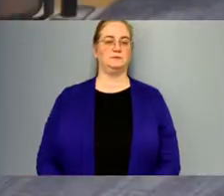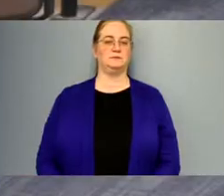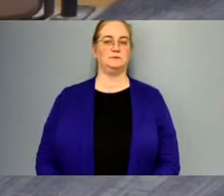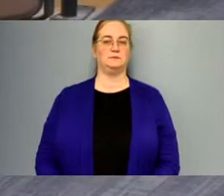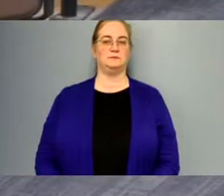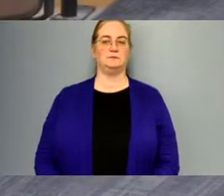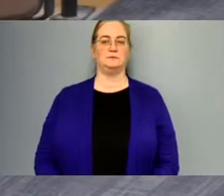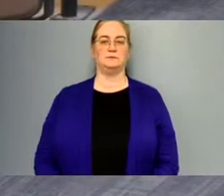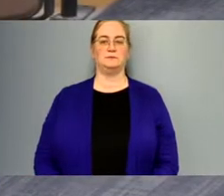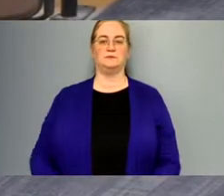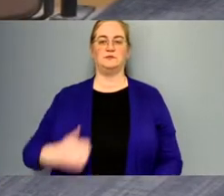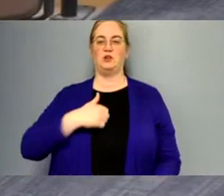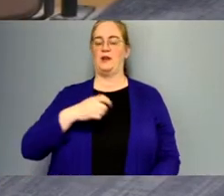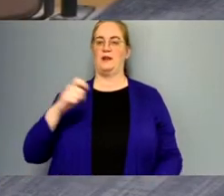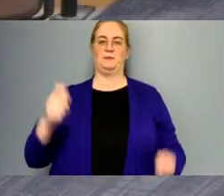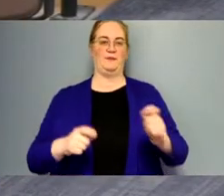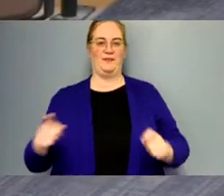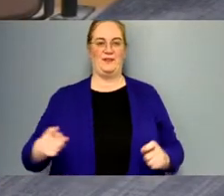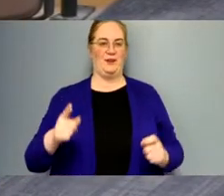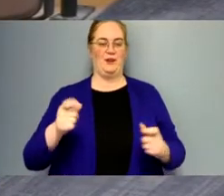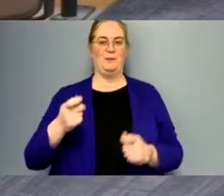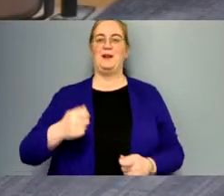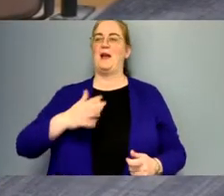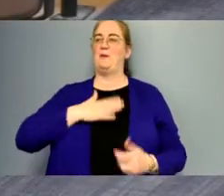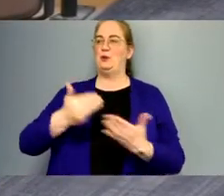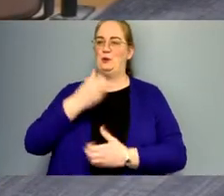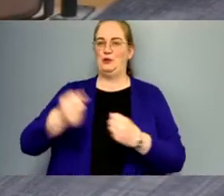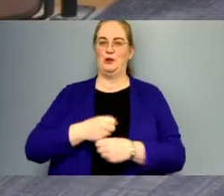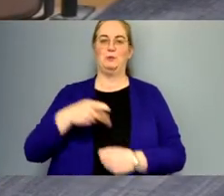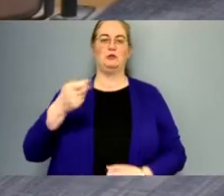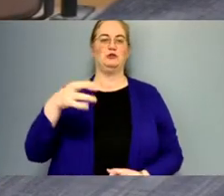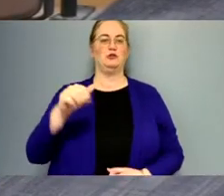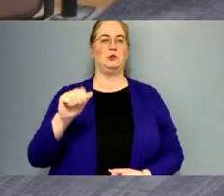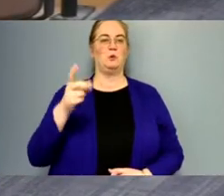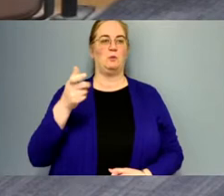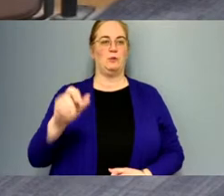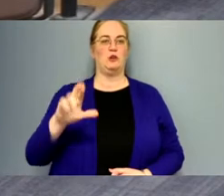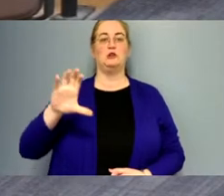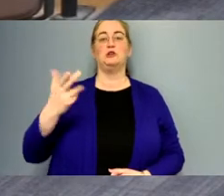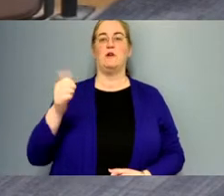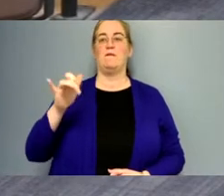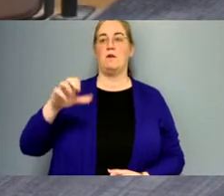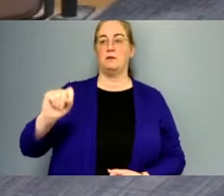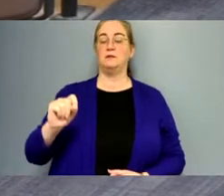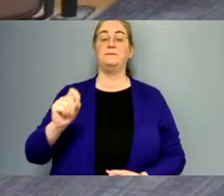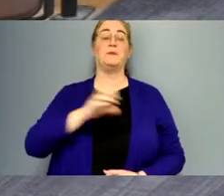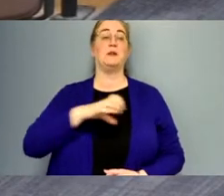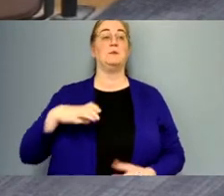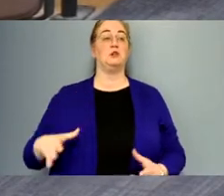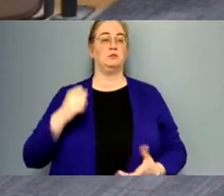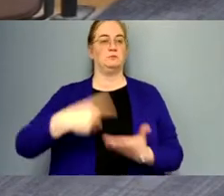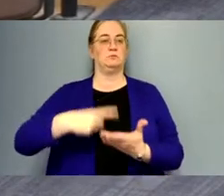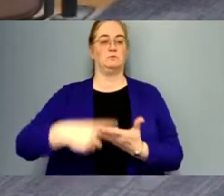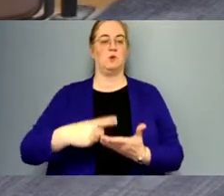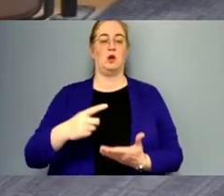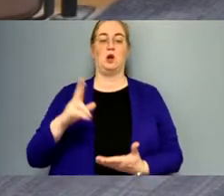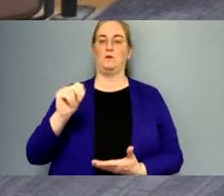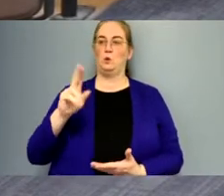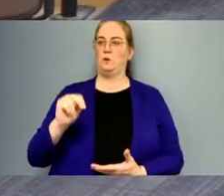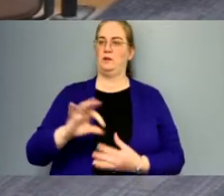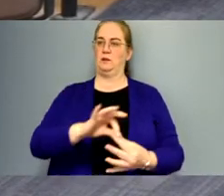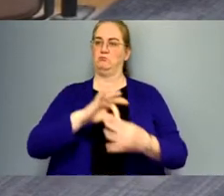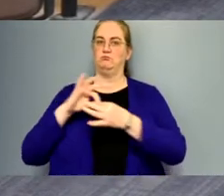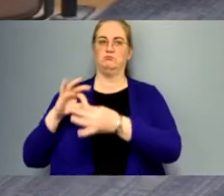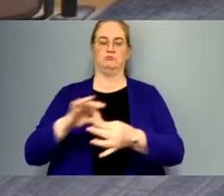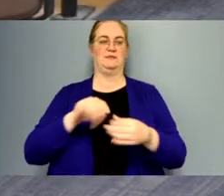Sorry, I had to pivot there a little bit. Happy New Year. Patricia Dobler, Chalfant. Commissioners, there has been talk of unity in coming together here